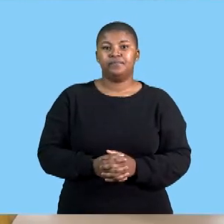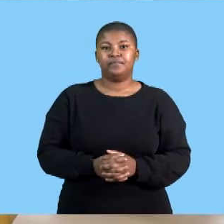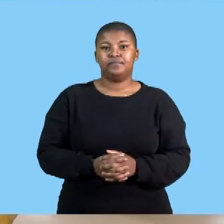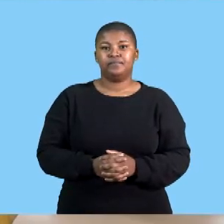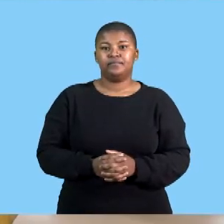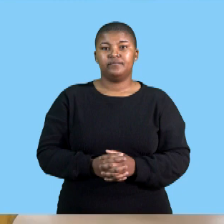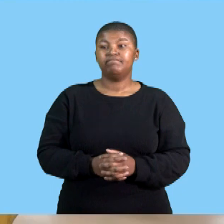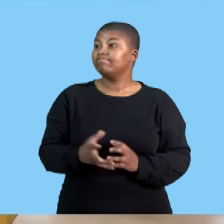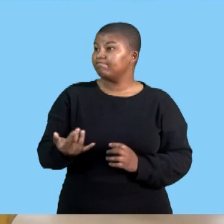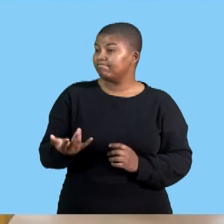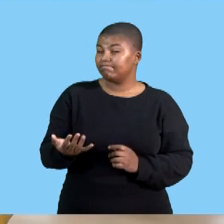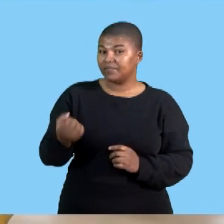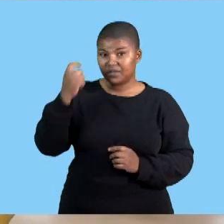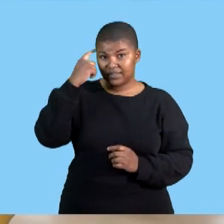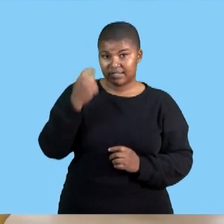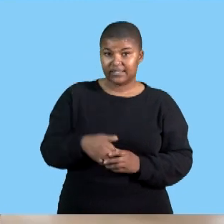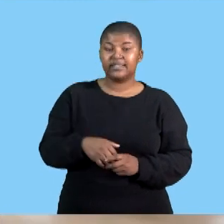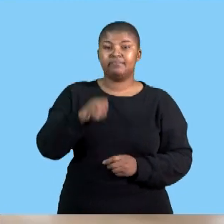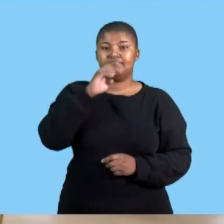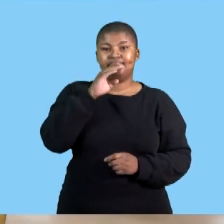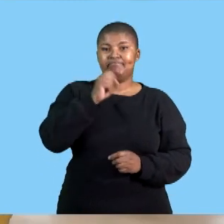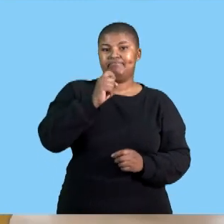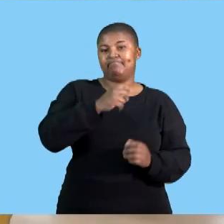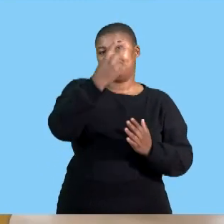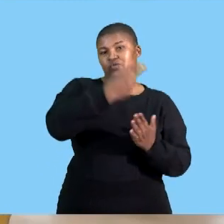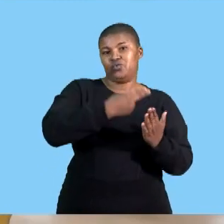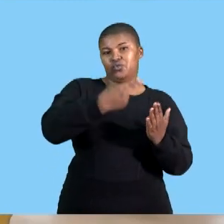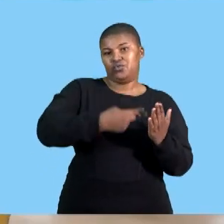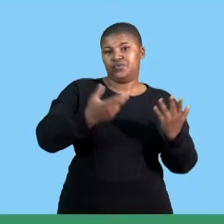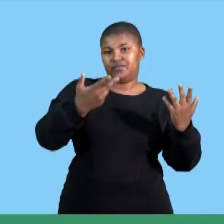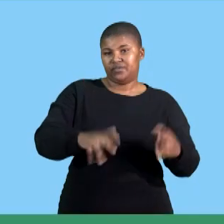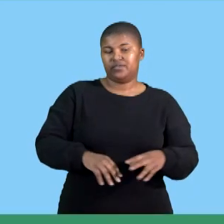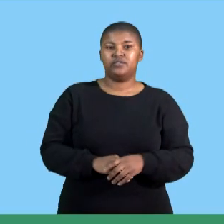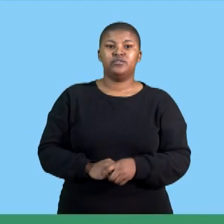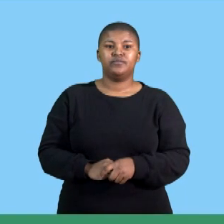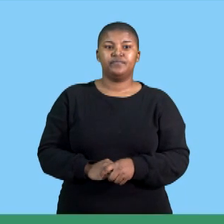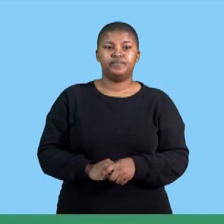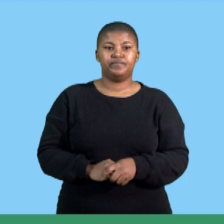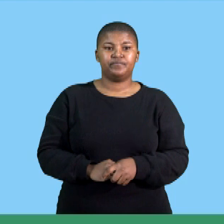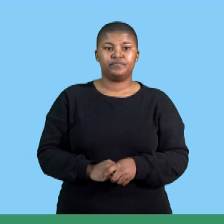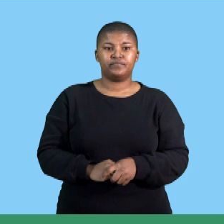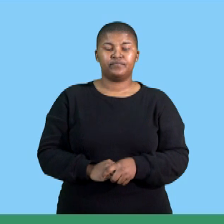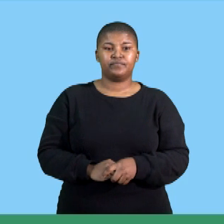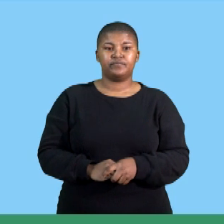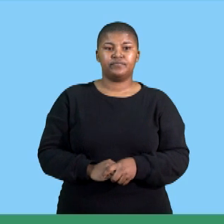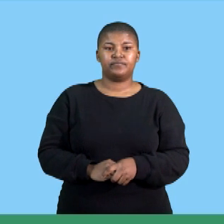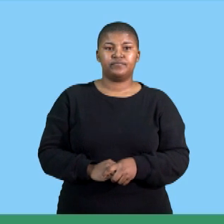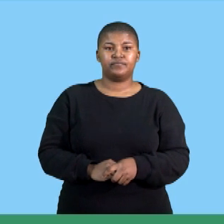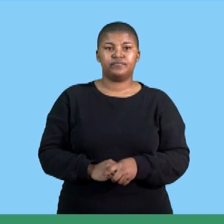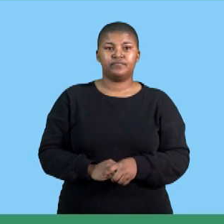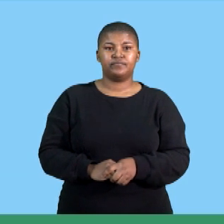i'm sure you are thinking which is a diagram so this would fall under a diagram